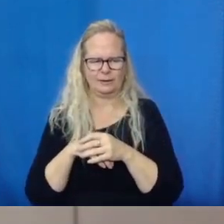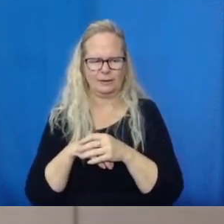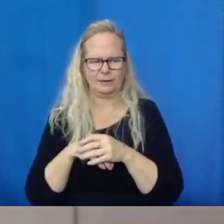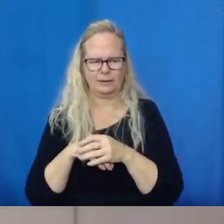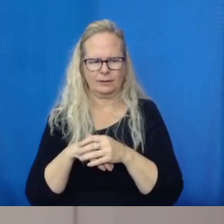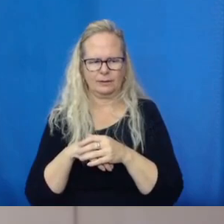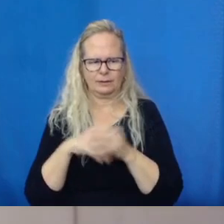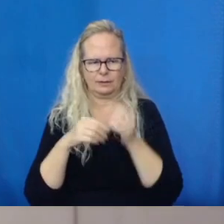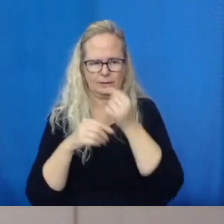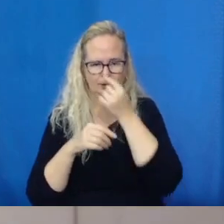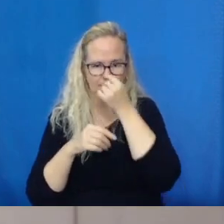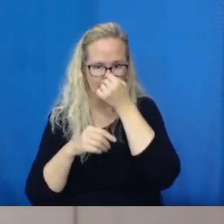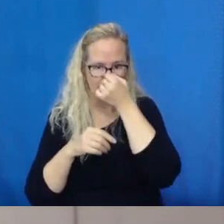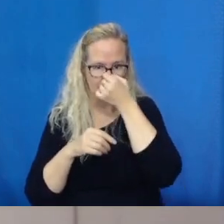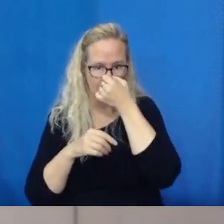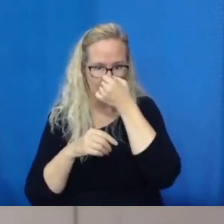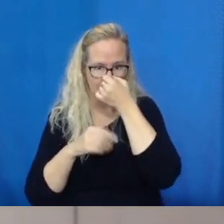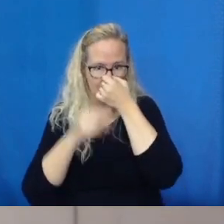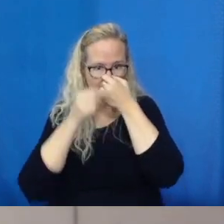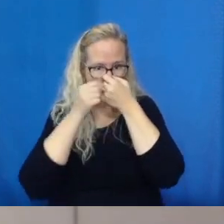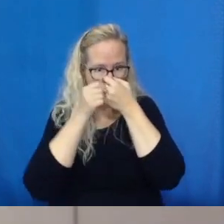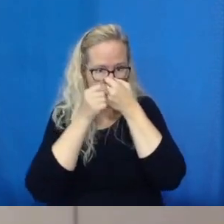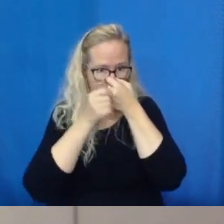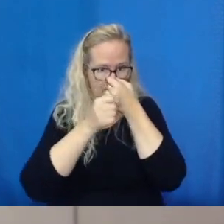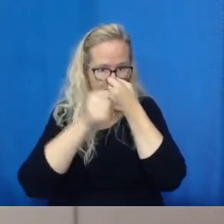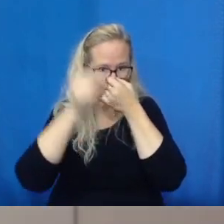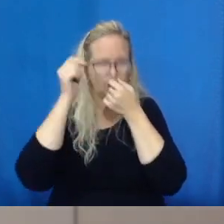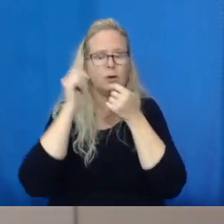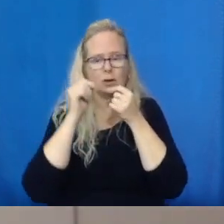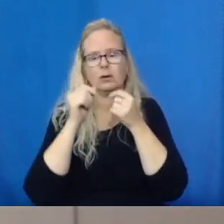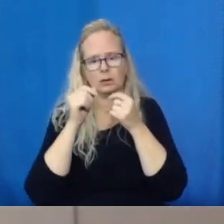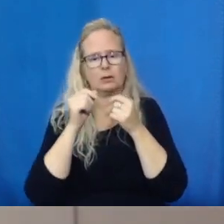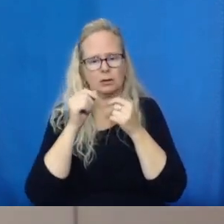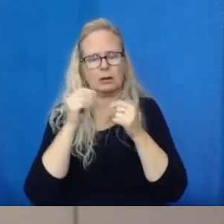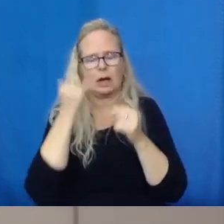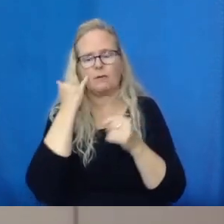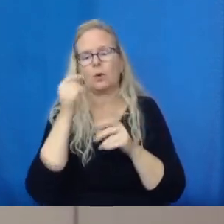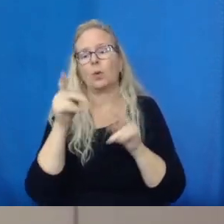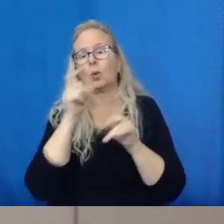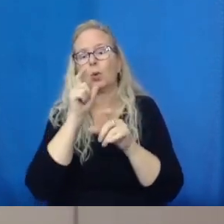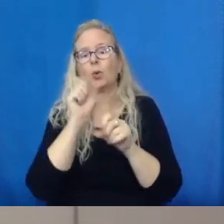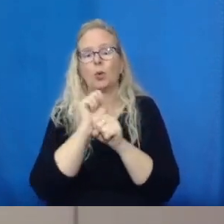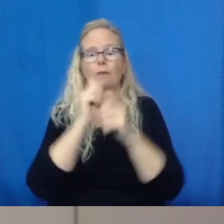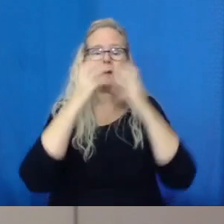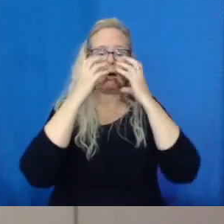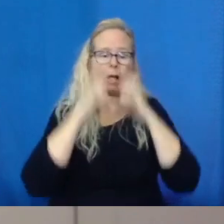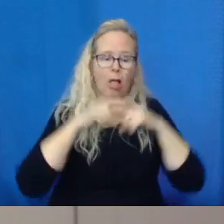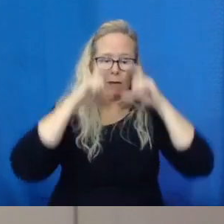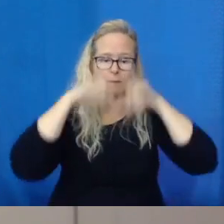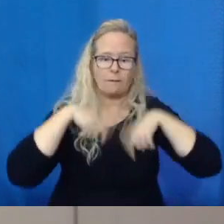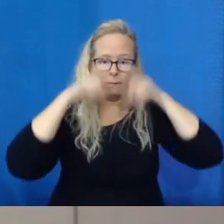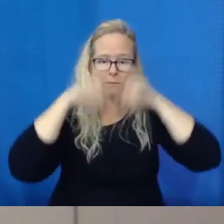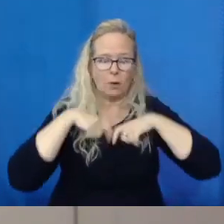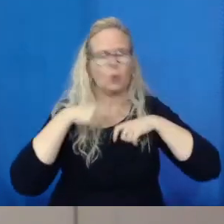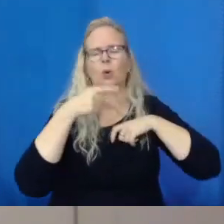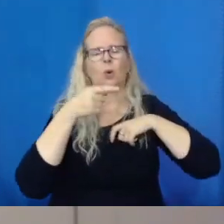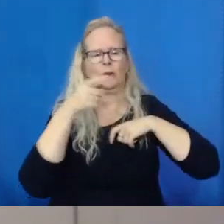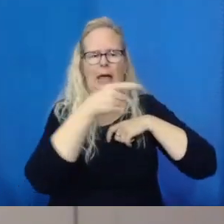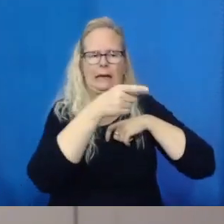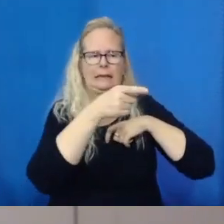it look too silly here. Okay, and I'm going to put that on like that. So you can see here, the